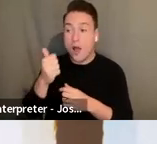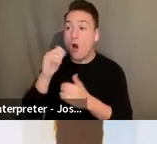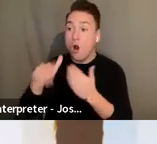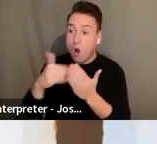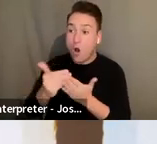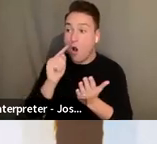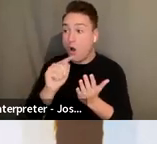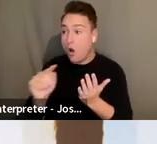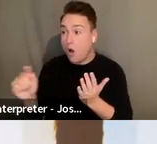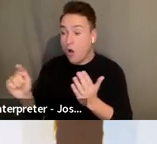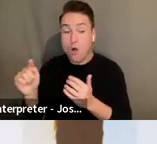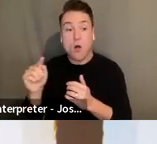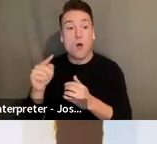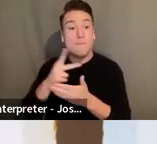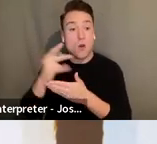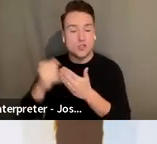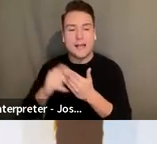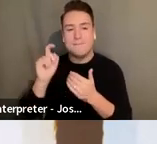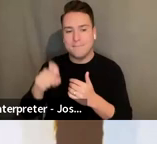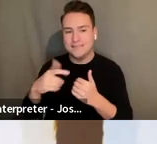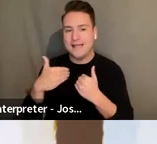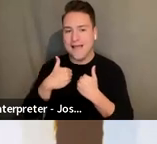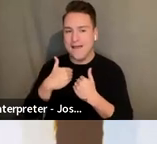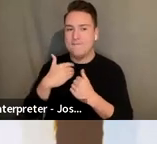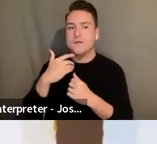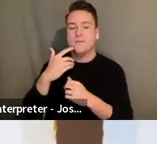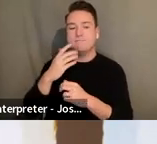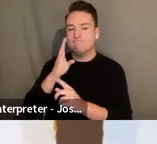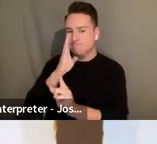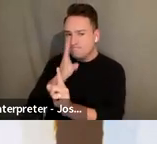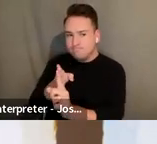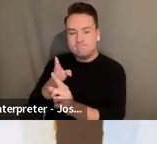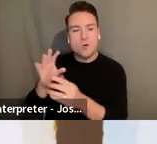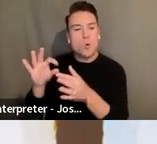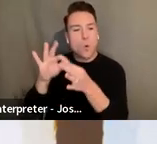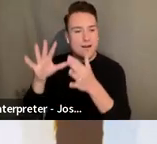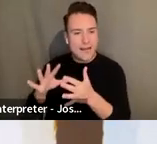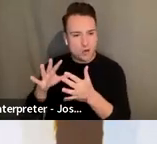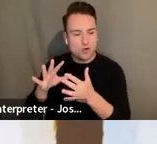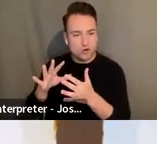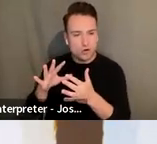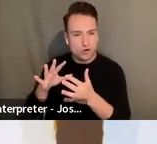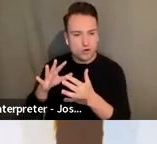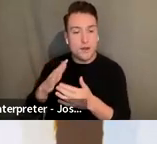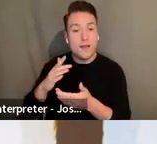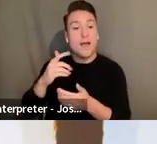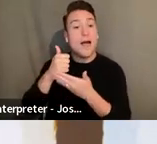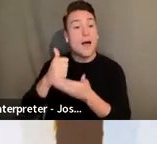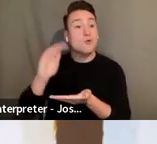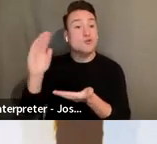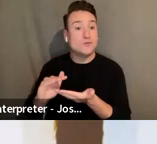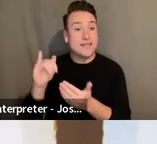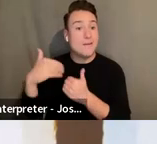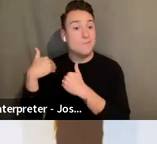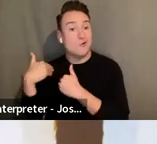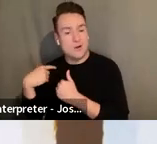a designated tour coordinator who will negotiate directly with presenters. To help reduce that burden, NTP provides an additional